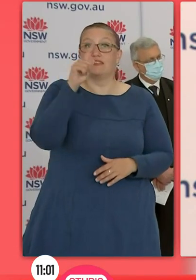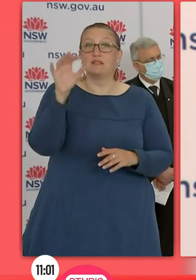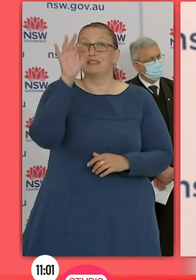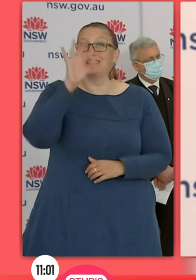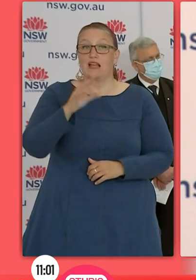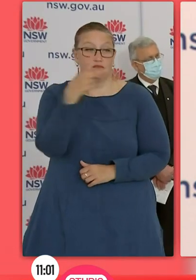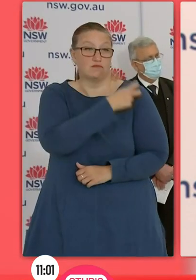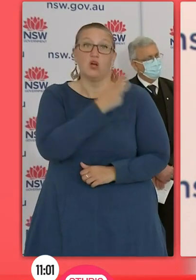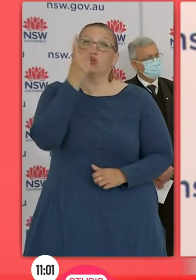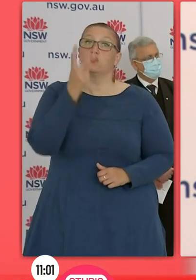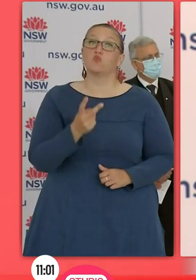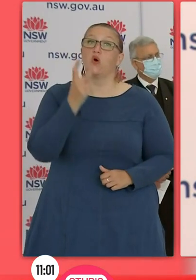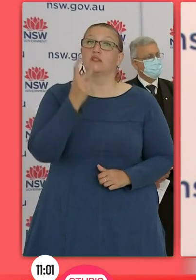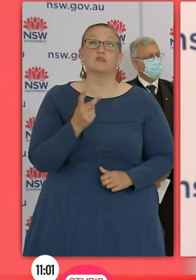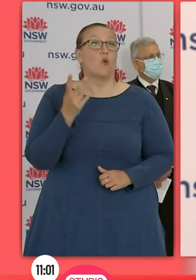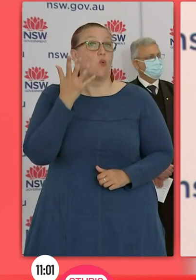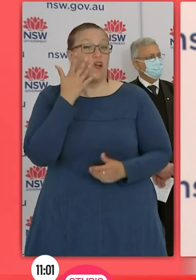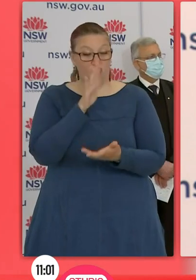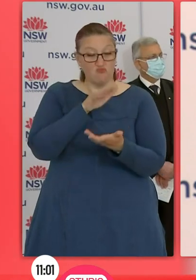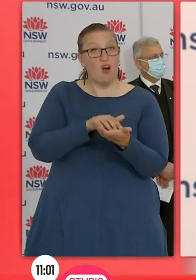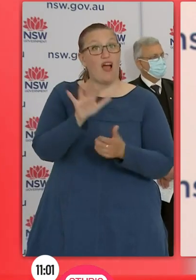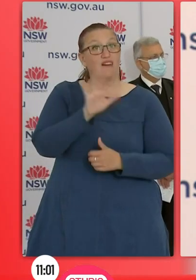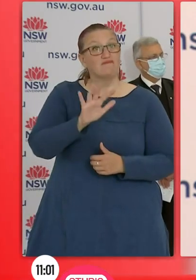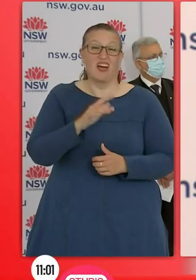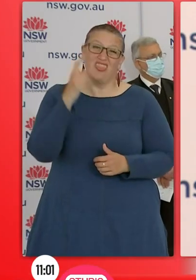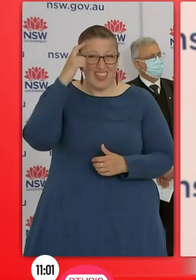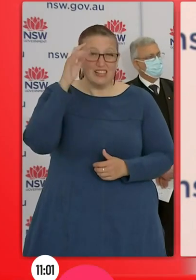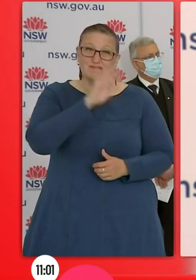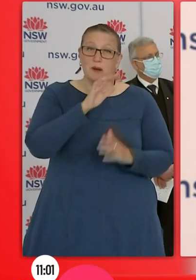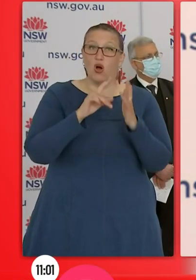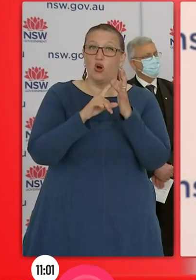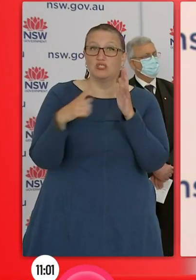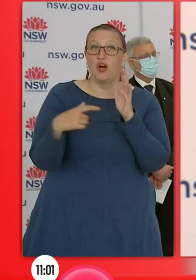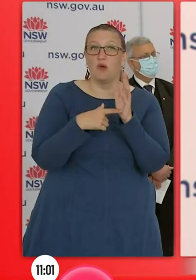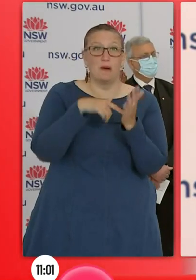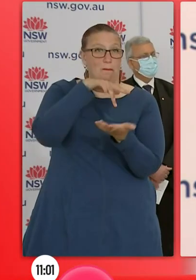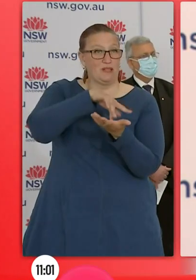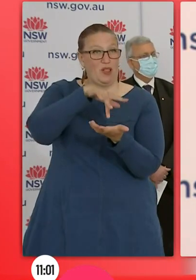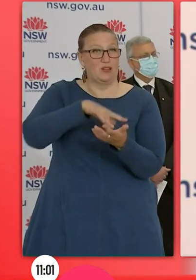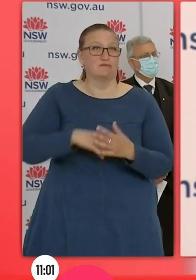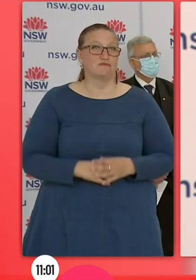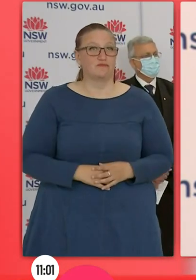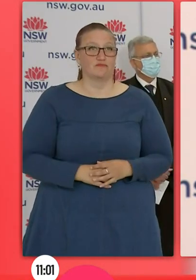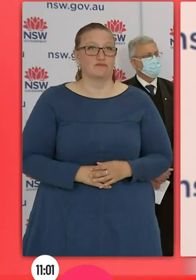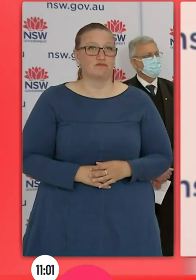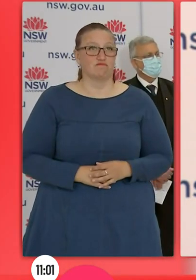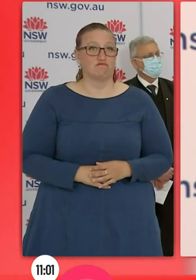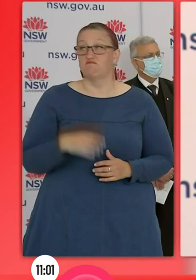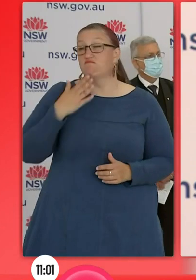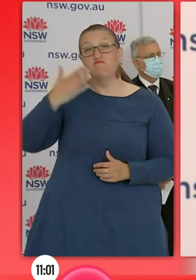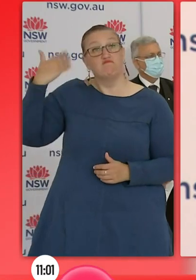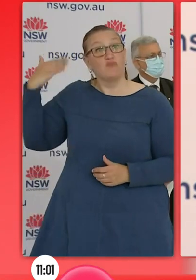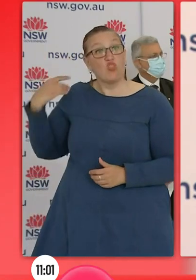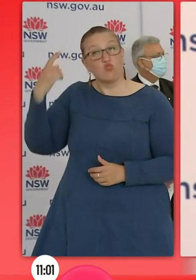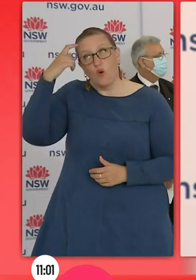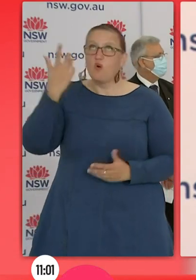towards. Initially it was the end of October but because everybody's coming forward at the rates we're seeing people come forward that could be